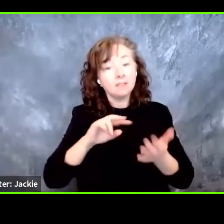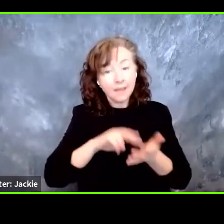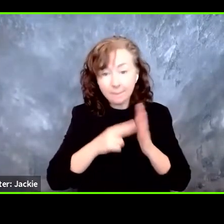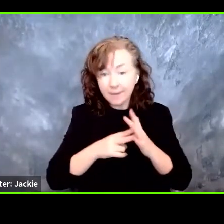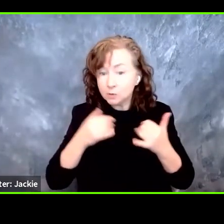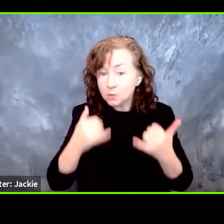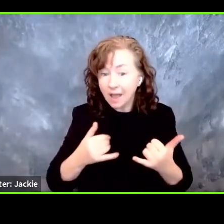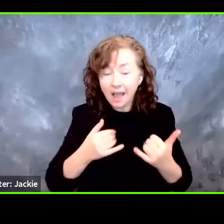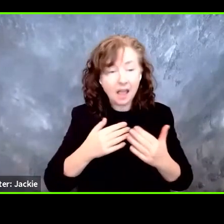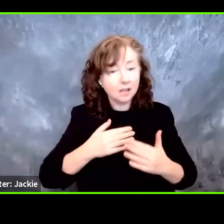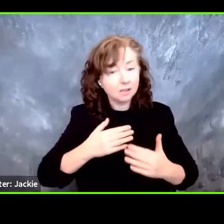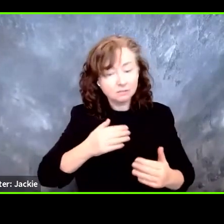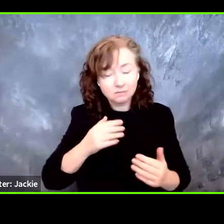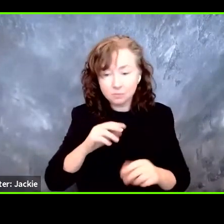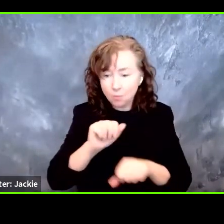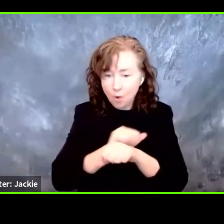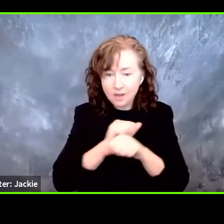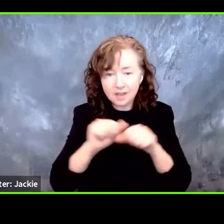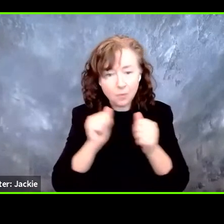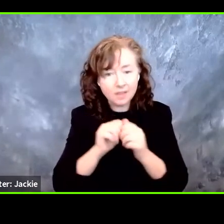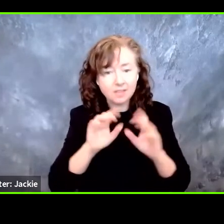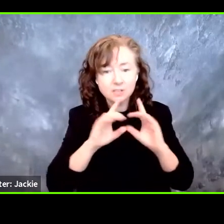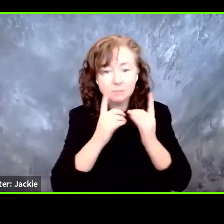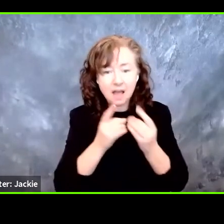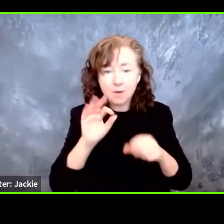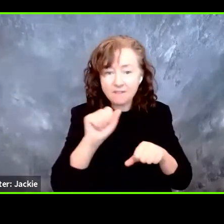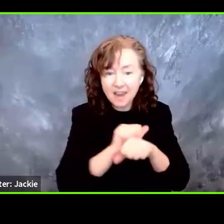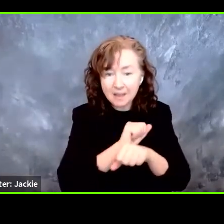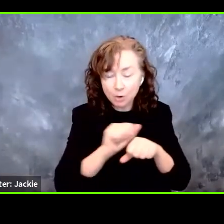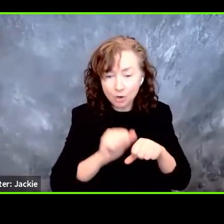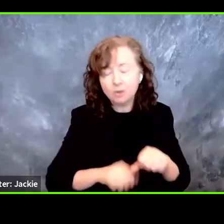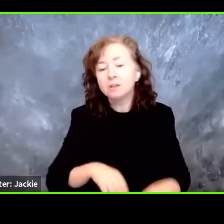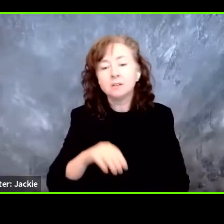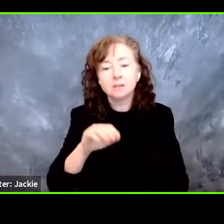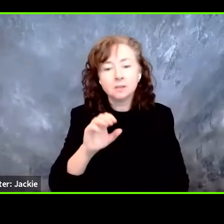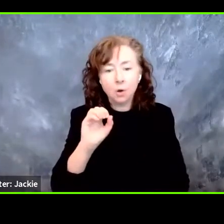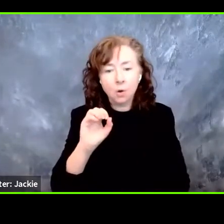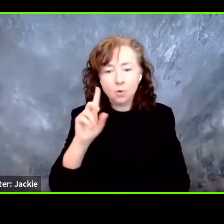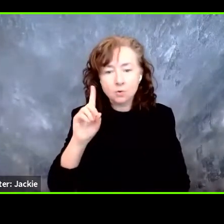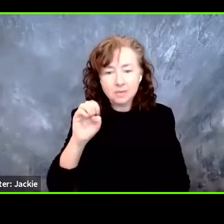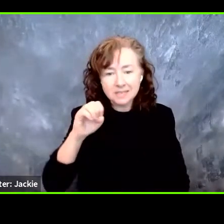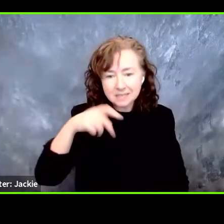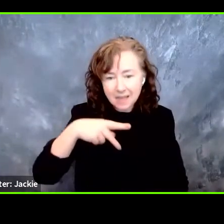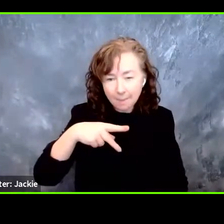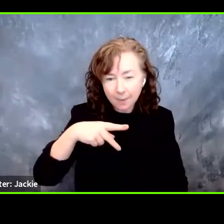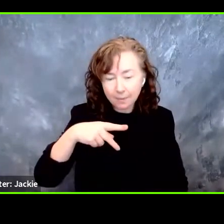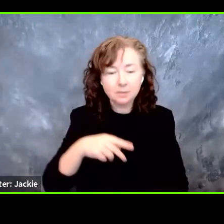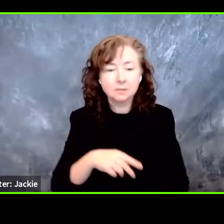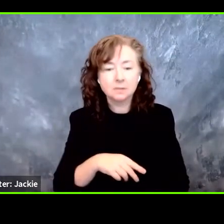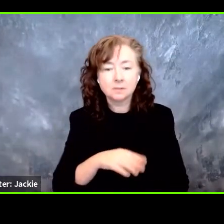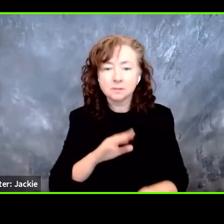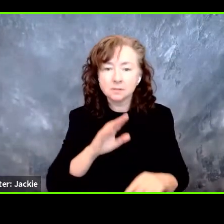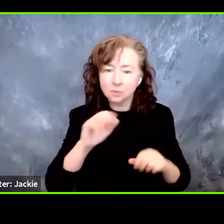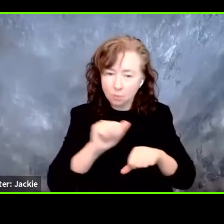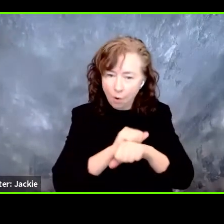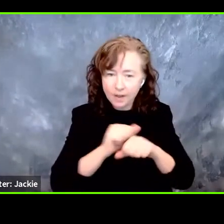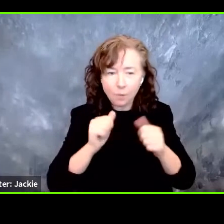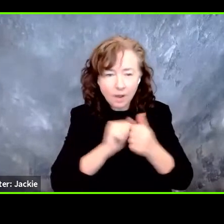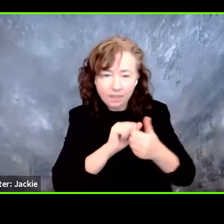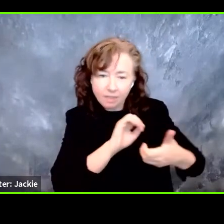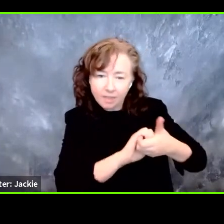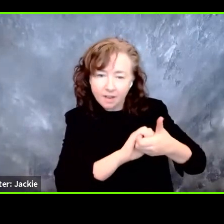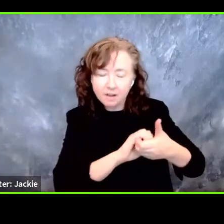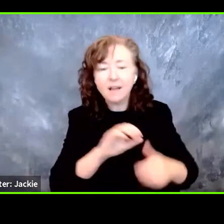at the Department of Labor Office of Disability Employment Policy and Administration for Community Living